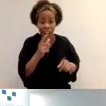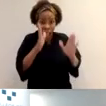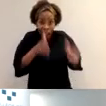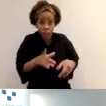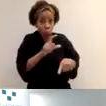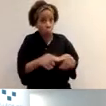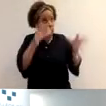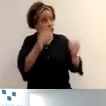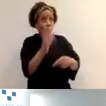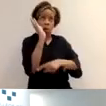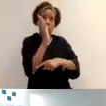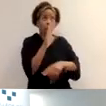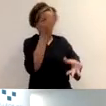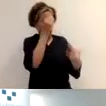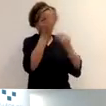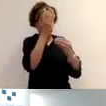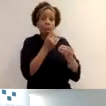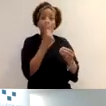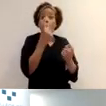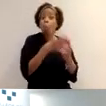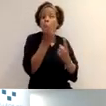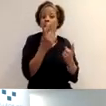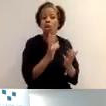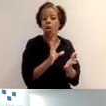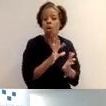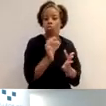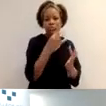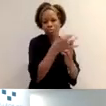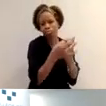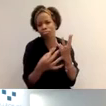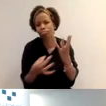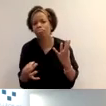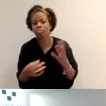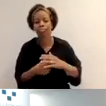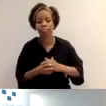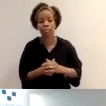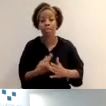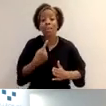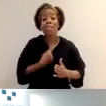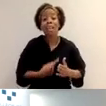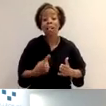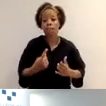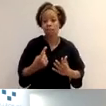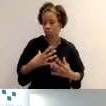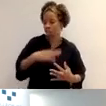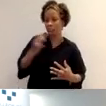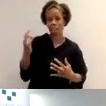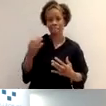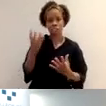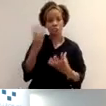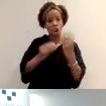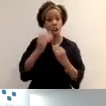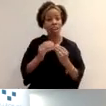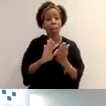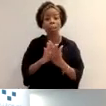of the activities that you can do to undertake CPD. Self-directed learning, so things like reading journals, books,